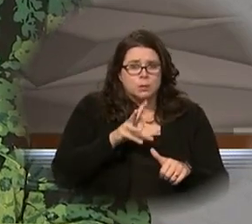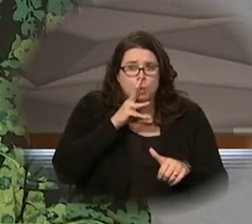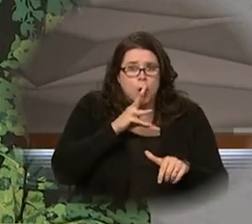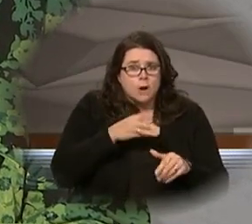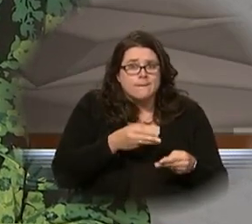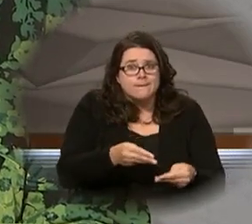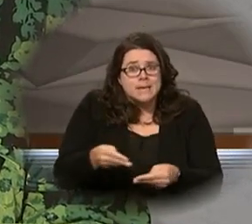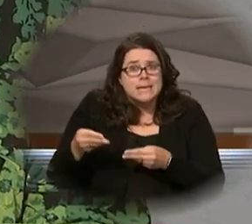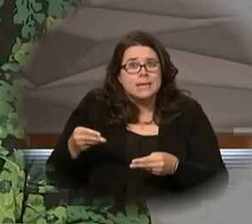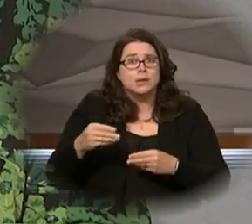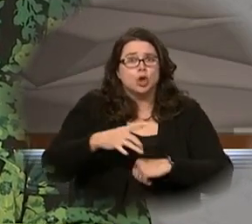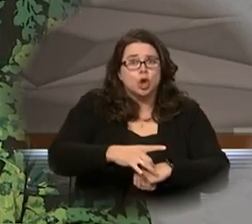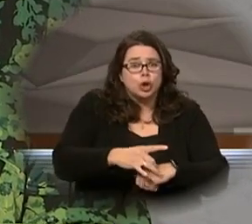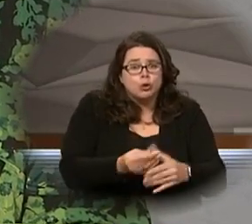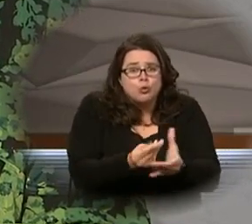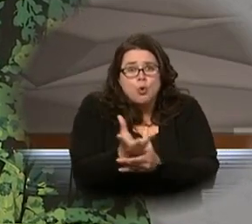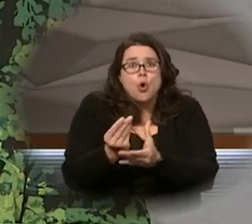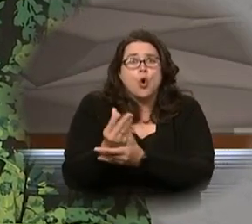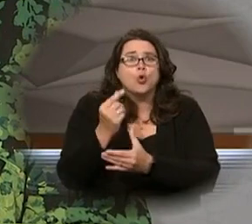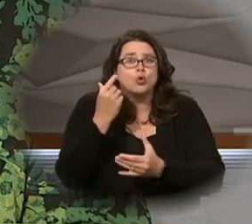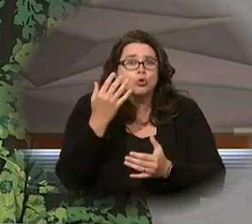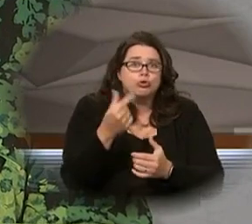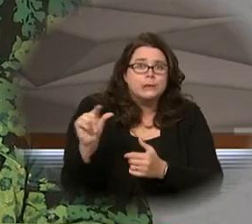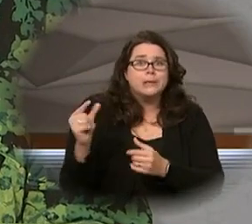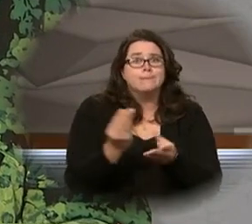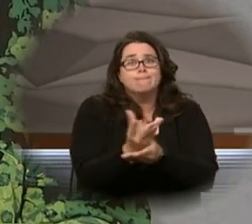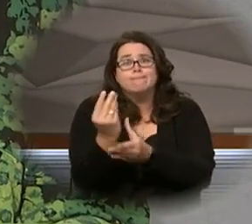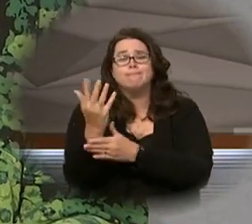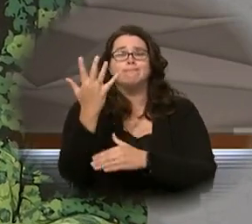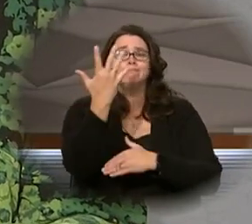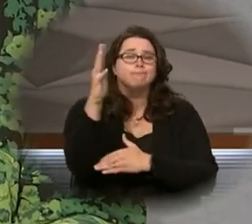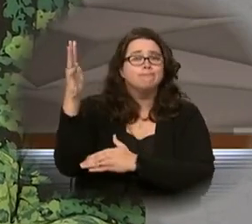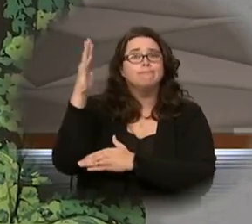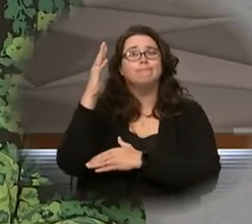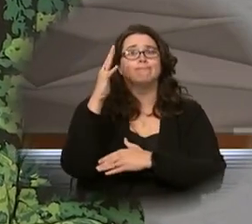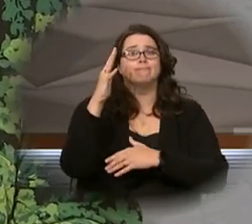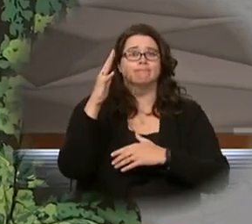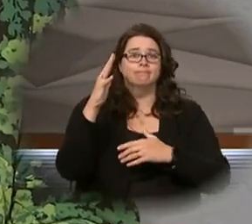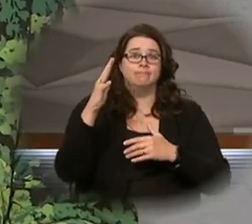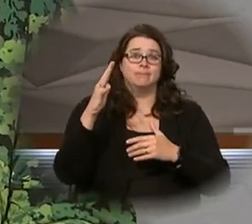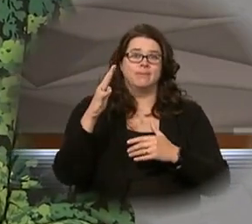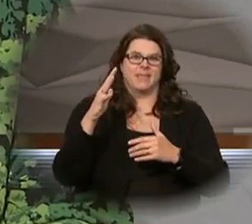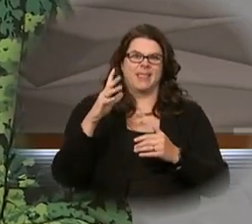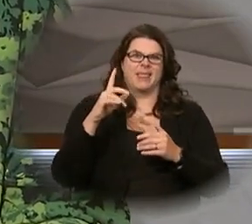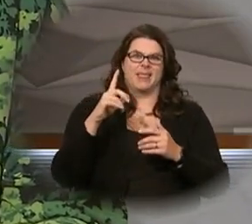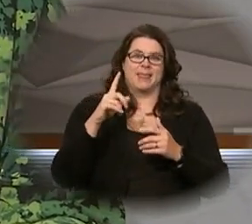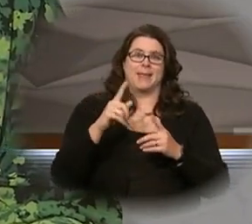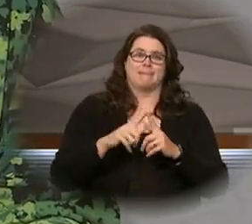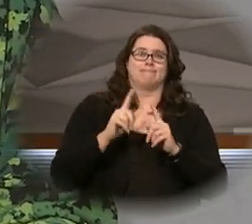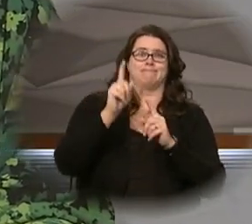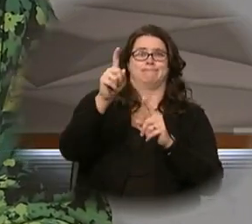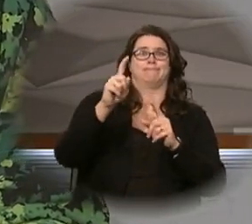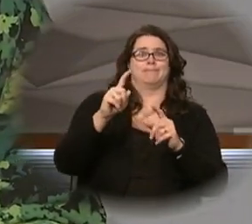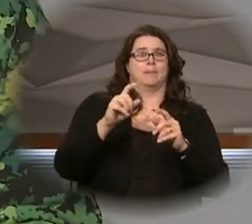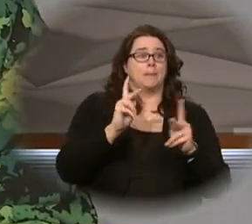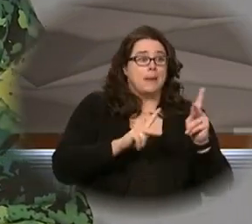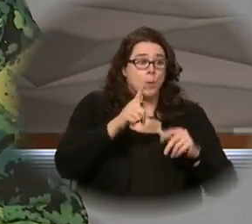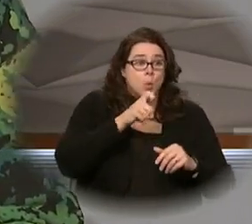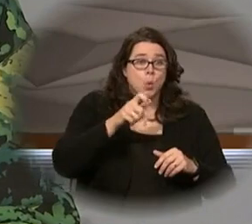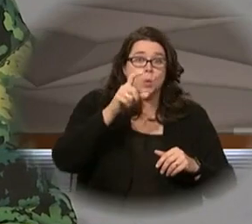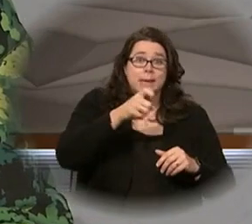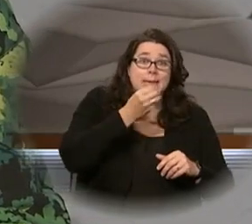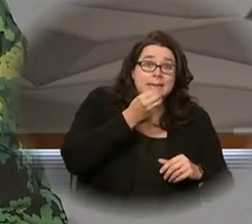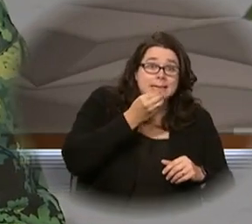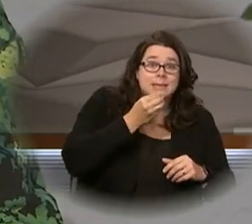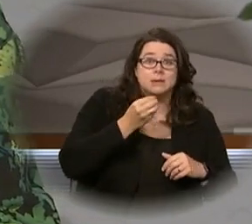making it fertile and fruitful giving seed to the one who sows and bread to the one